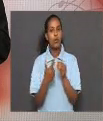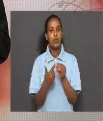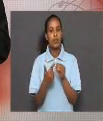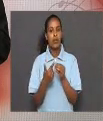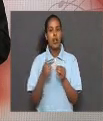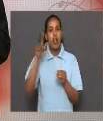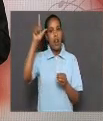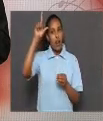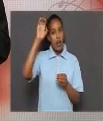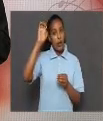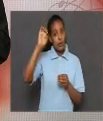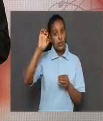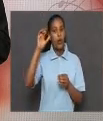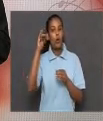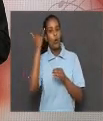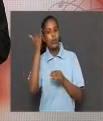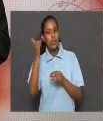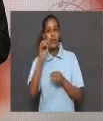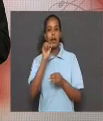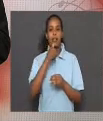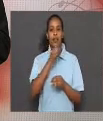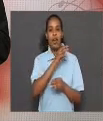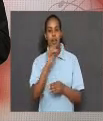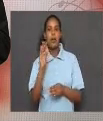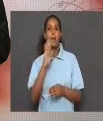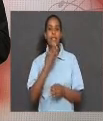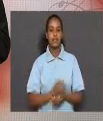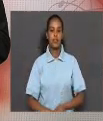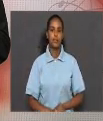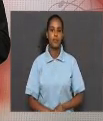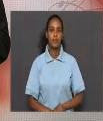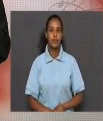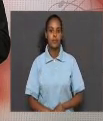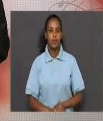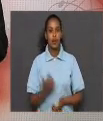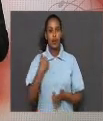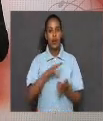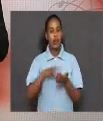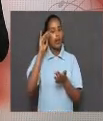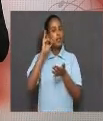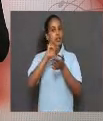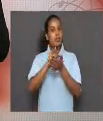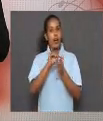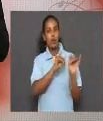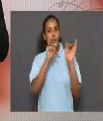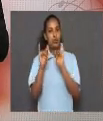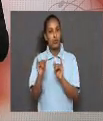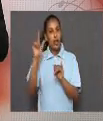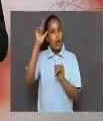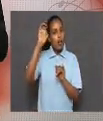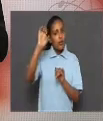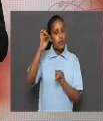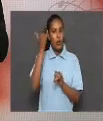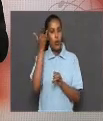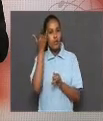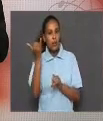about the Lewis concept of acids and bases. We learned that according to